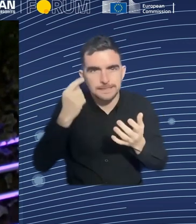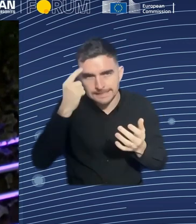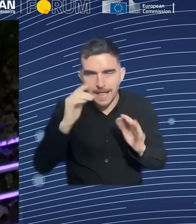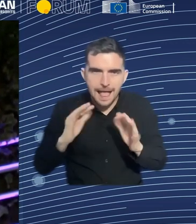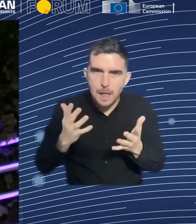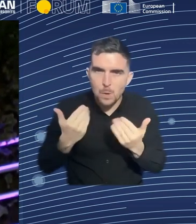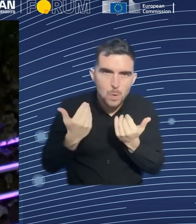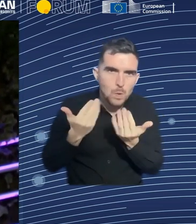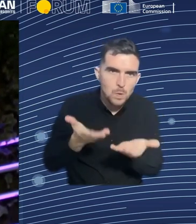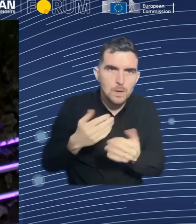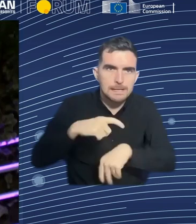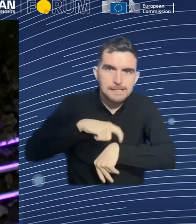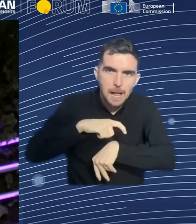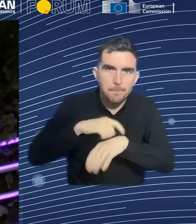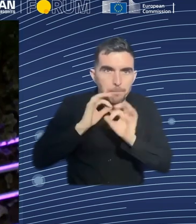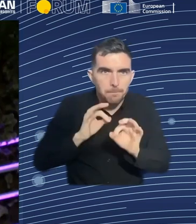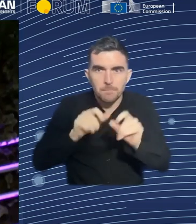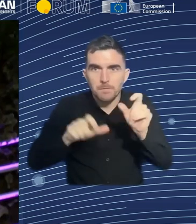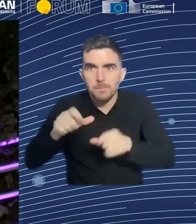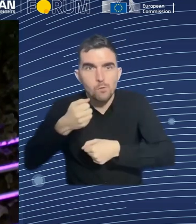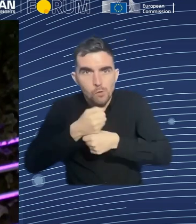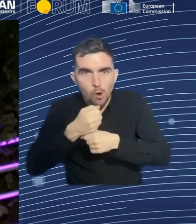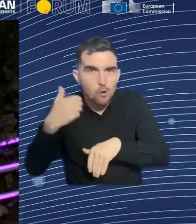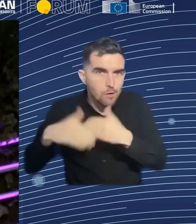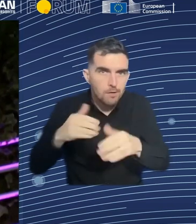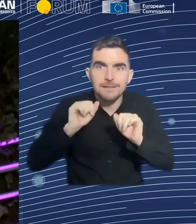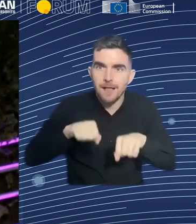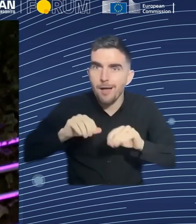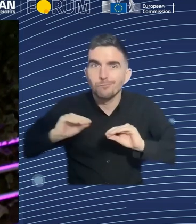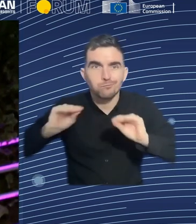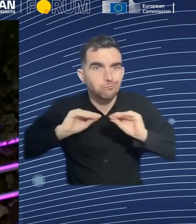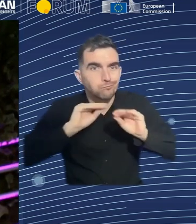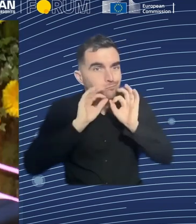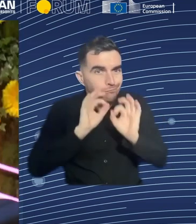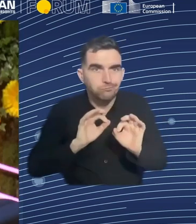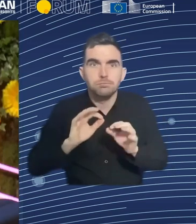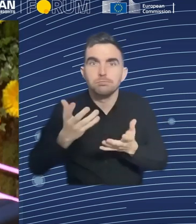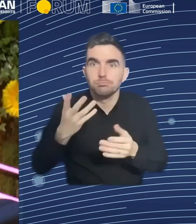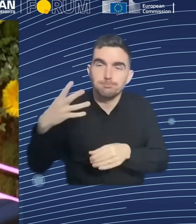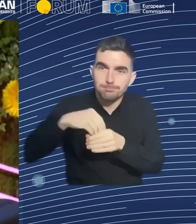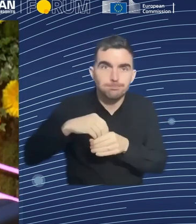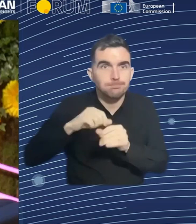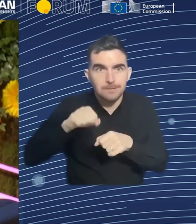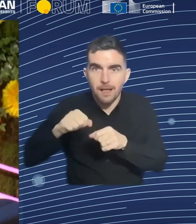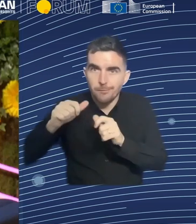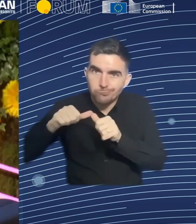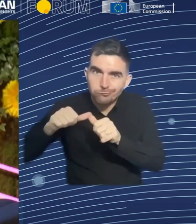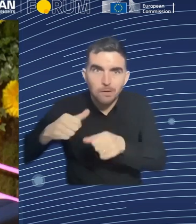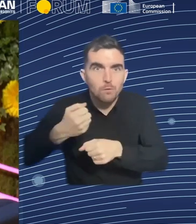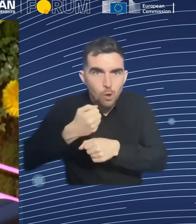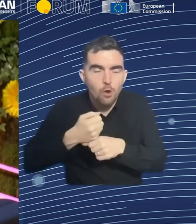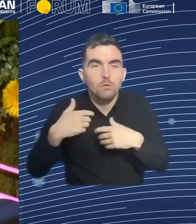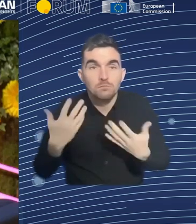there are obligations on employers. Even small businesses in Belgium now have to have